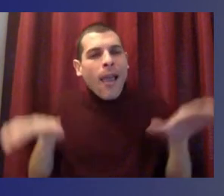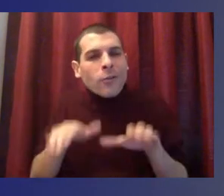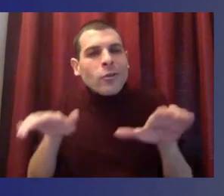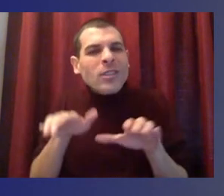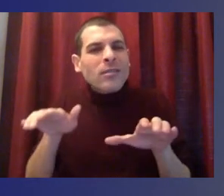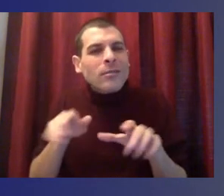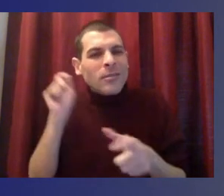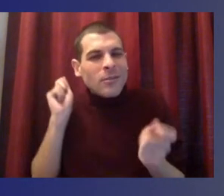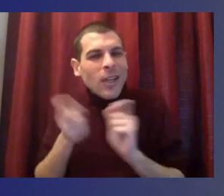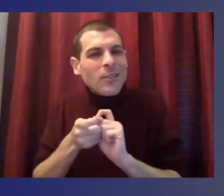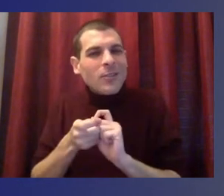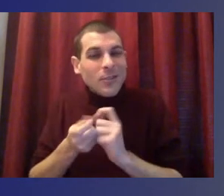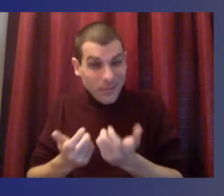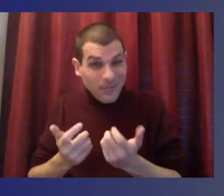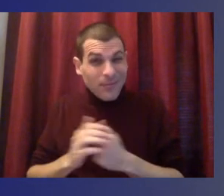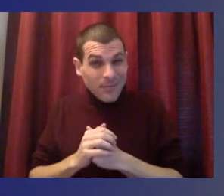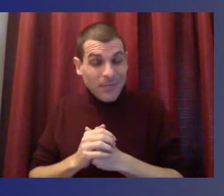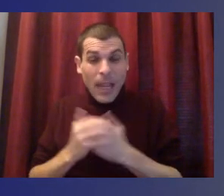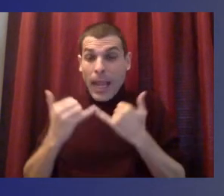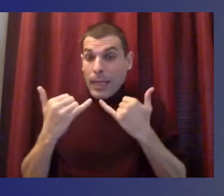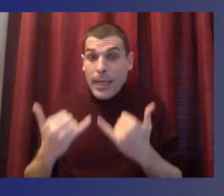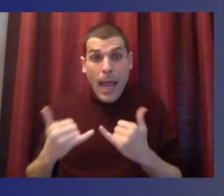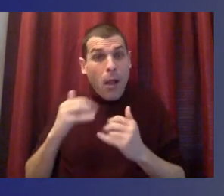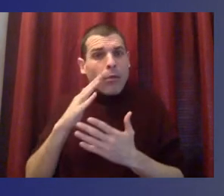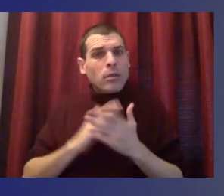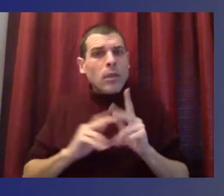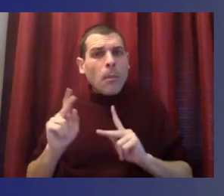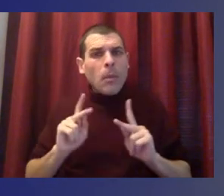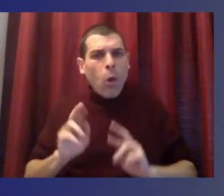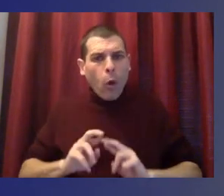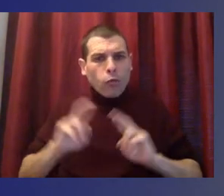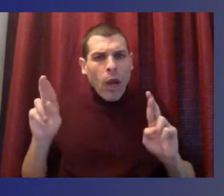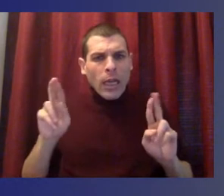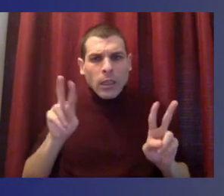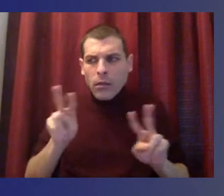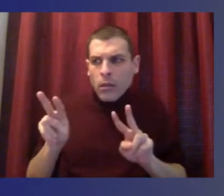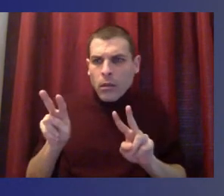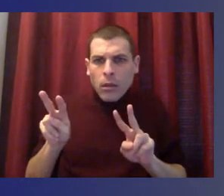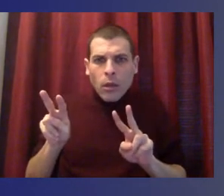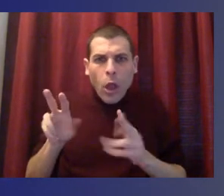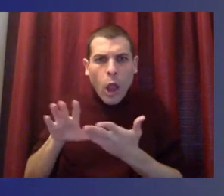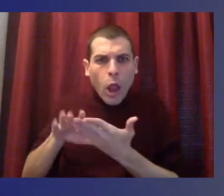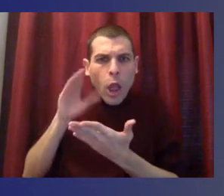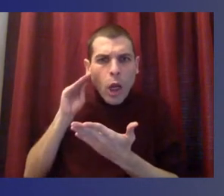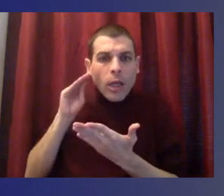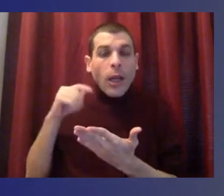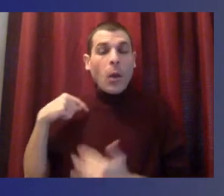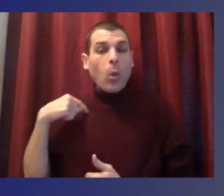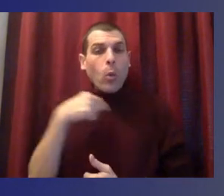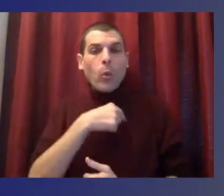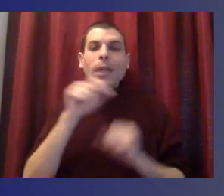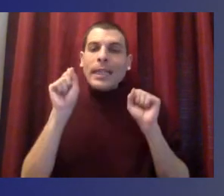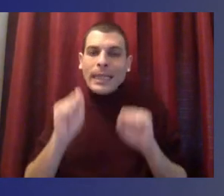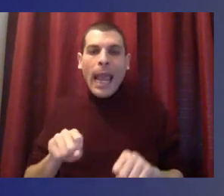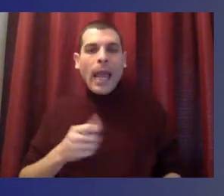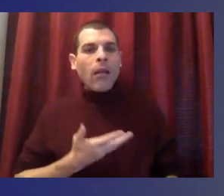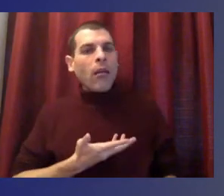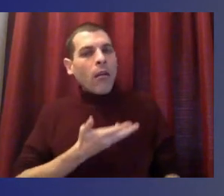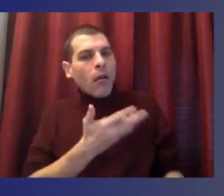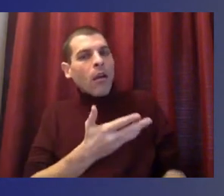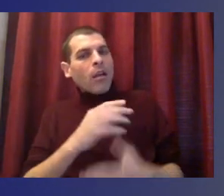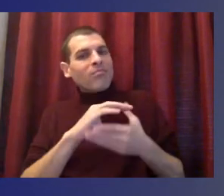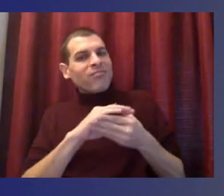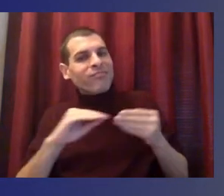folks to see maybe what some of us, for some of us has been our lived experience all along. So some of what I think I